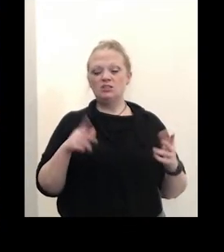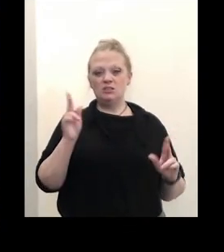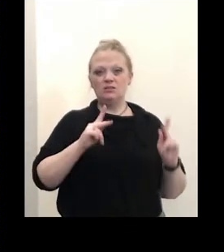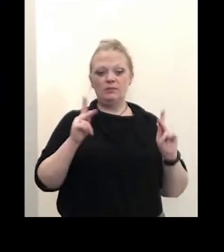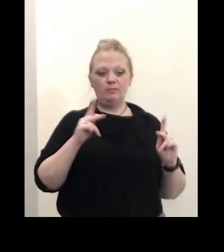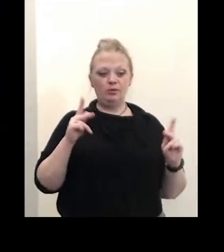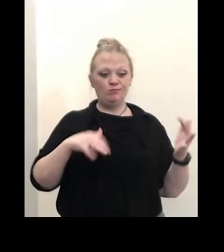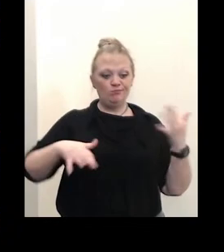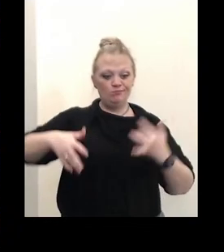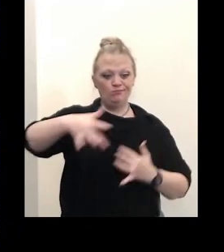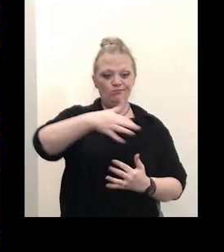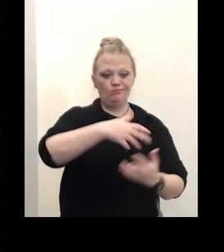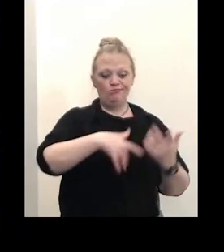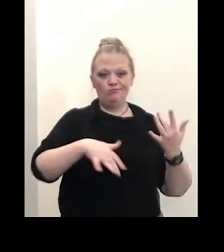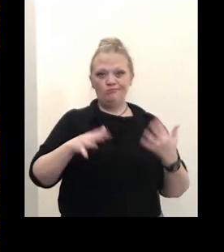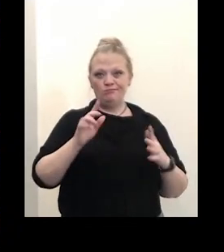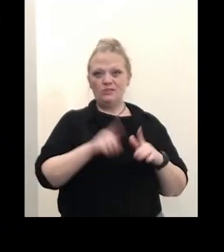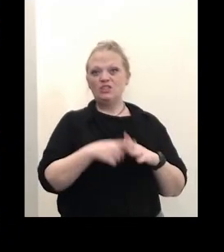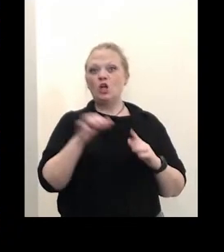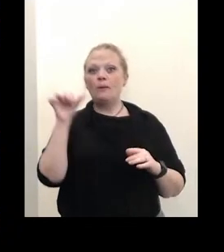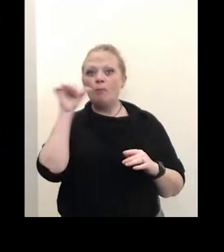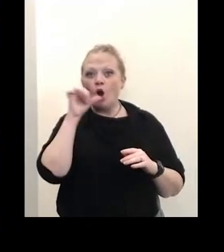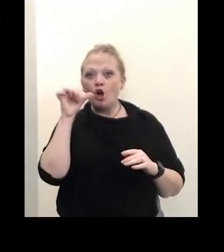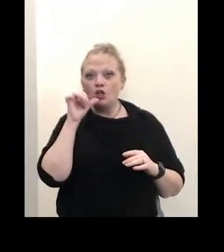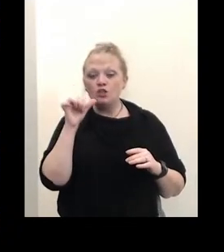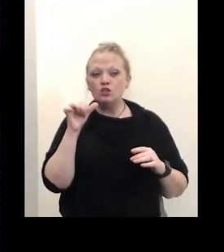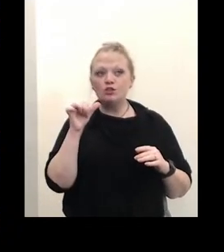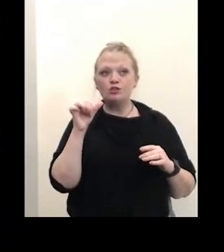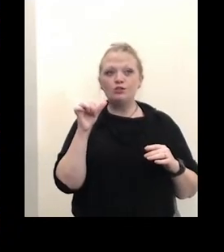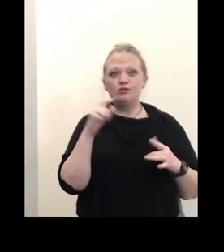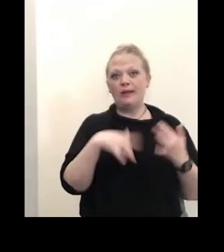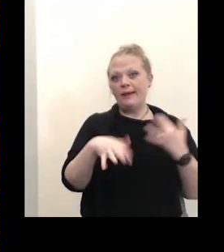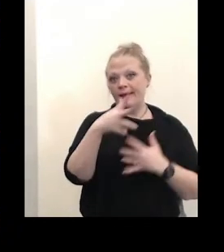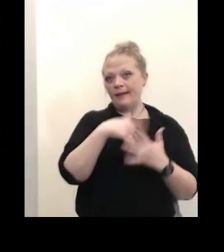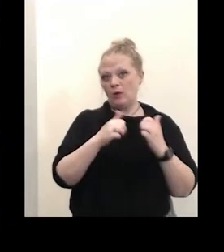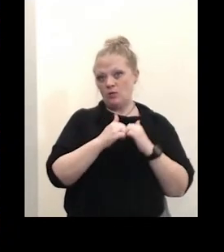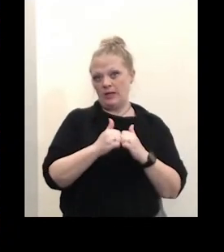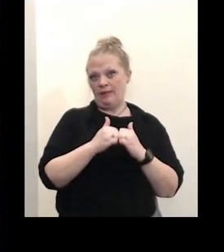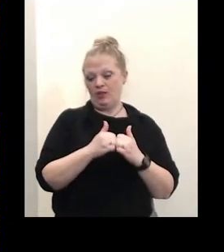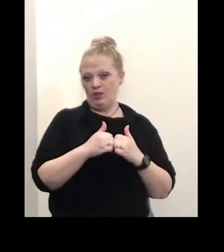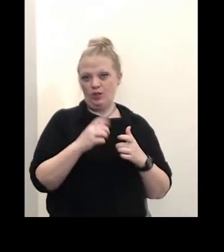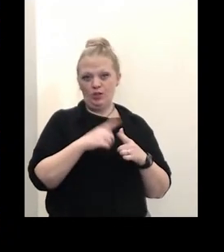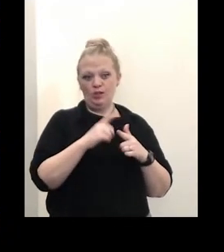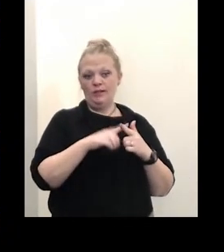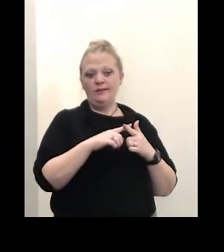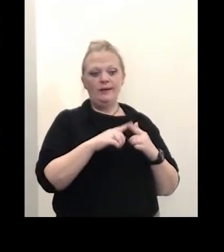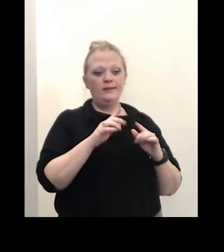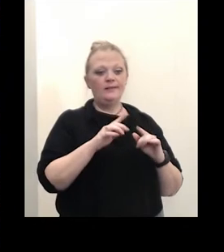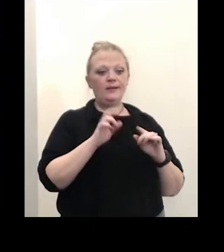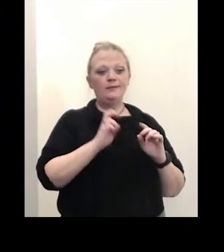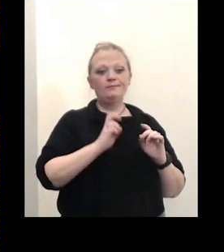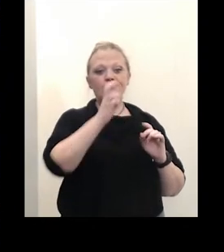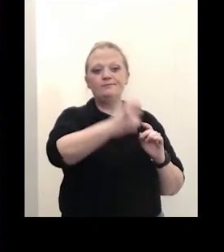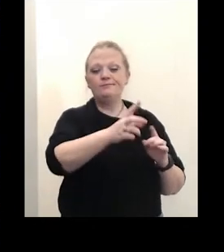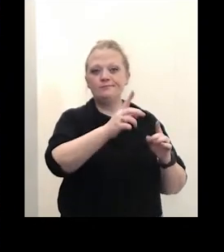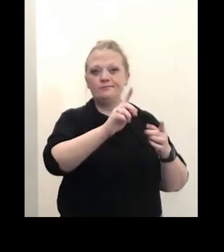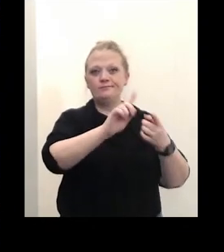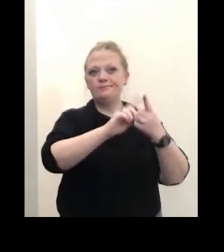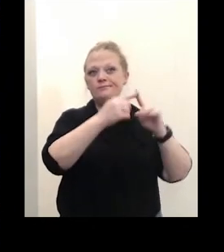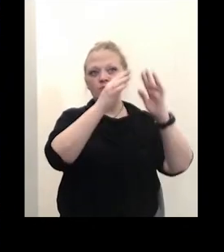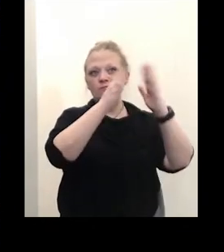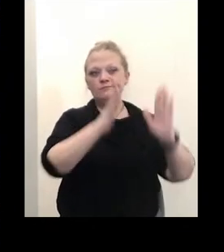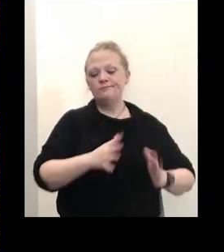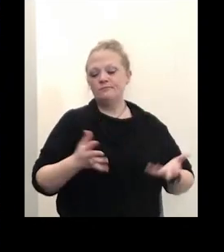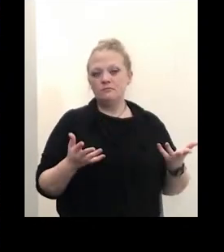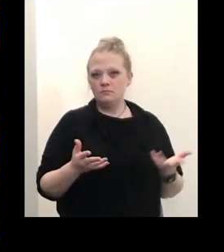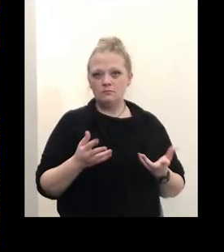you know starting at bars and um you know hanging out together and then maybe you know going to a friend's house so i mean many much of the spread